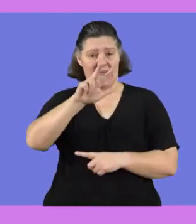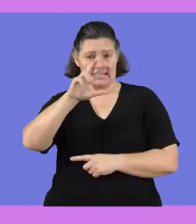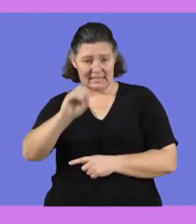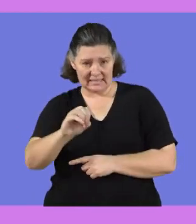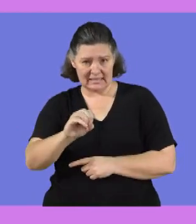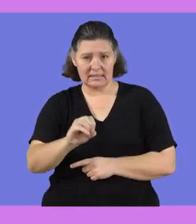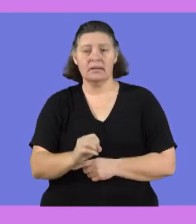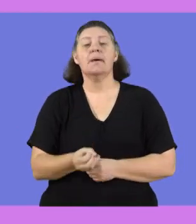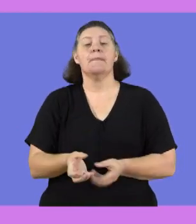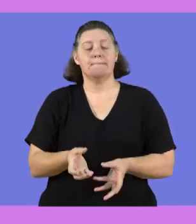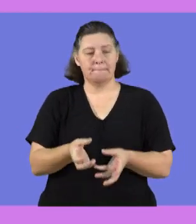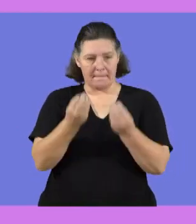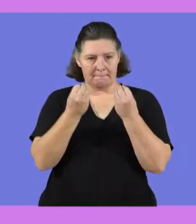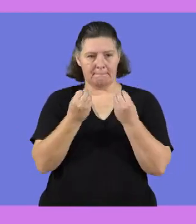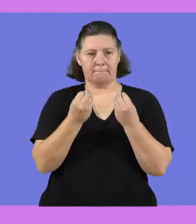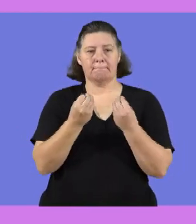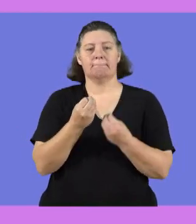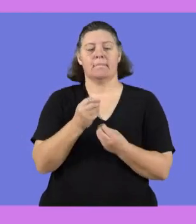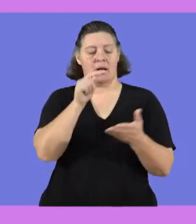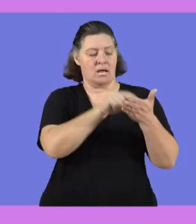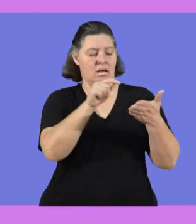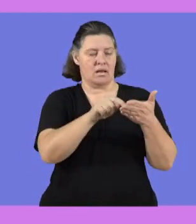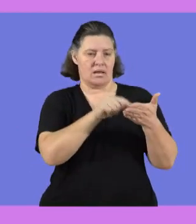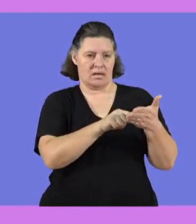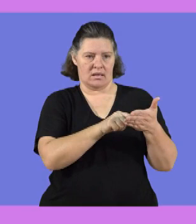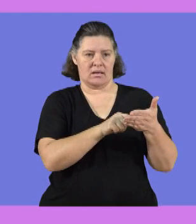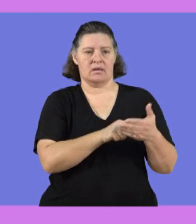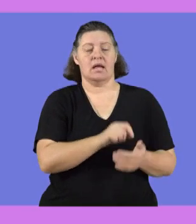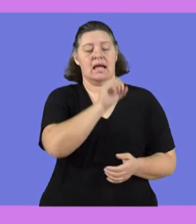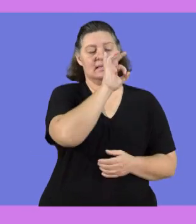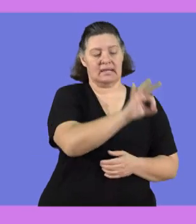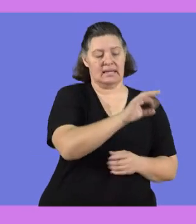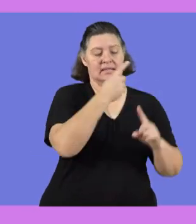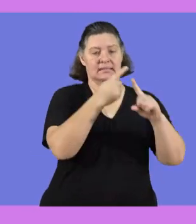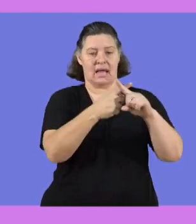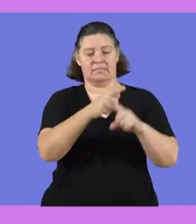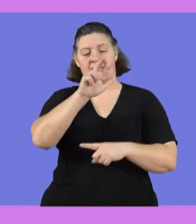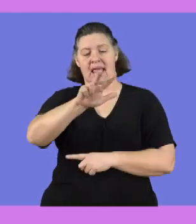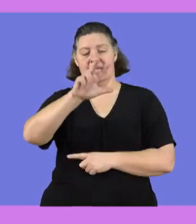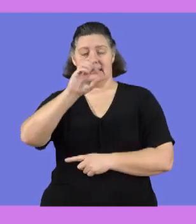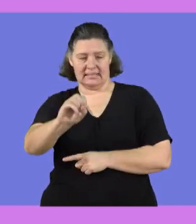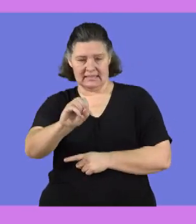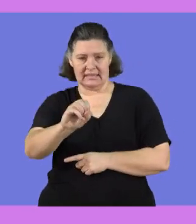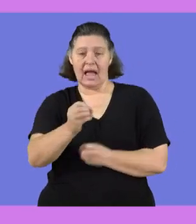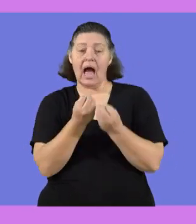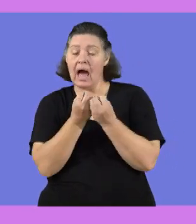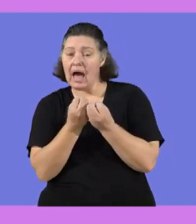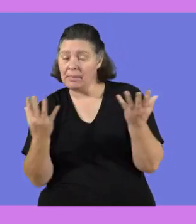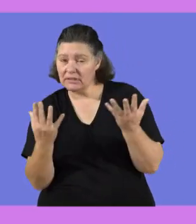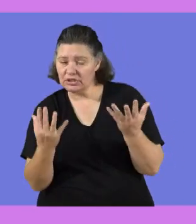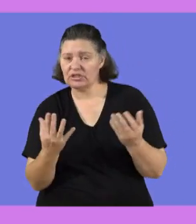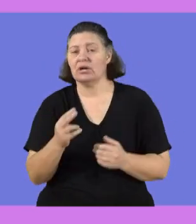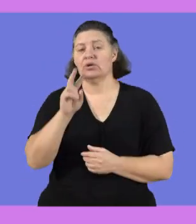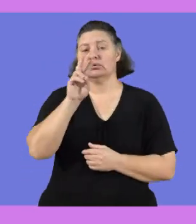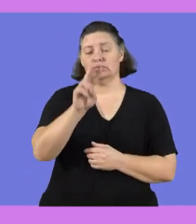we take three by 18. You can press the calculator with me. We say three multiply